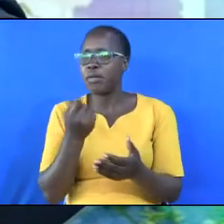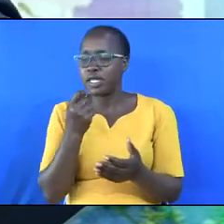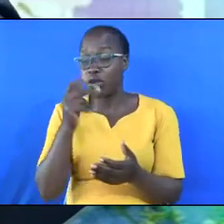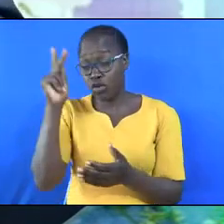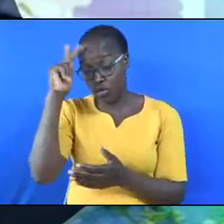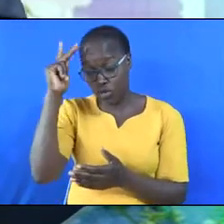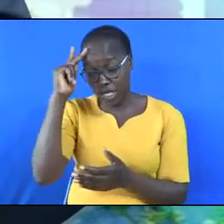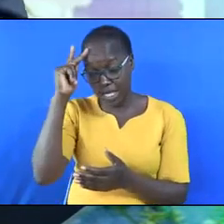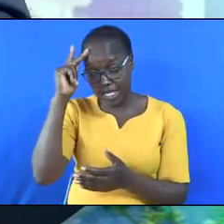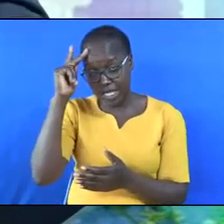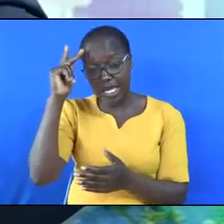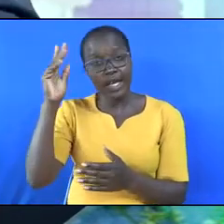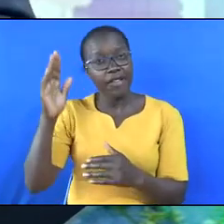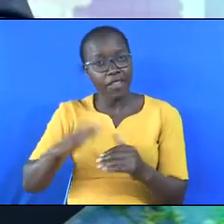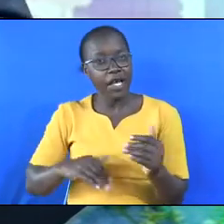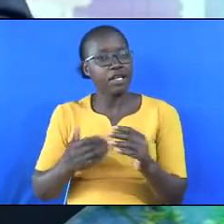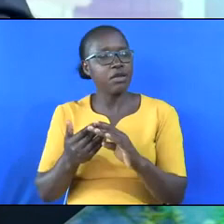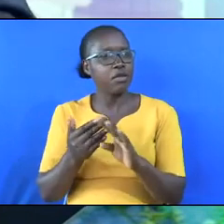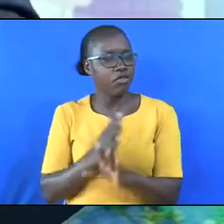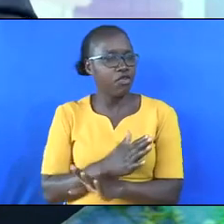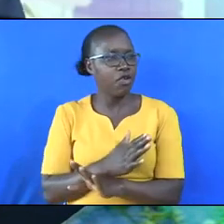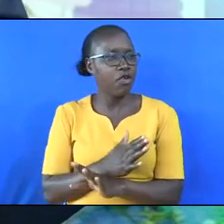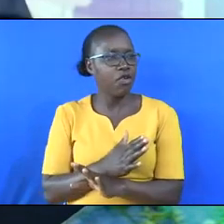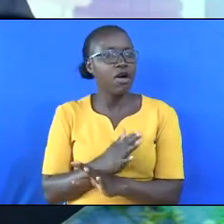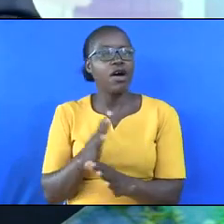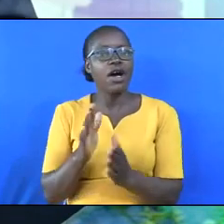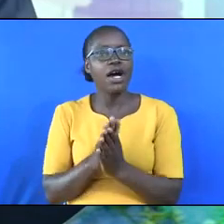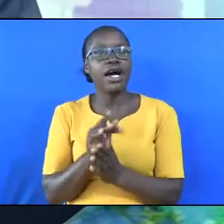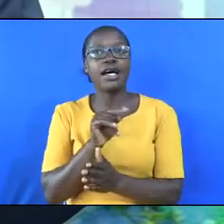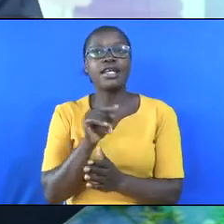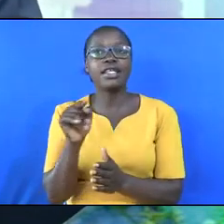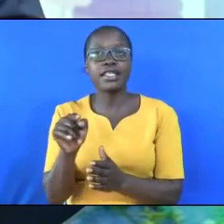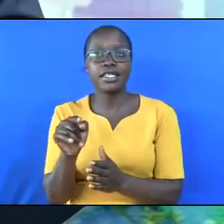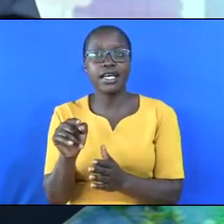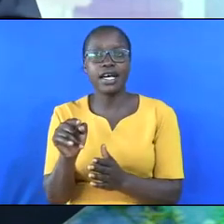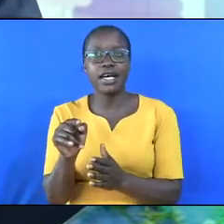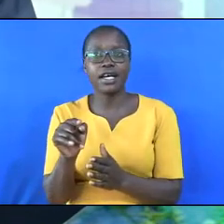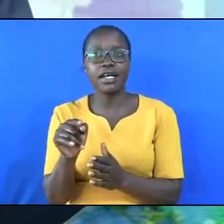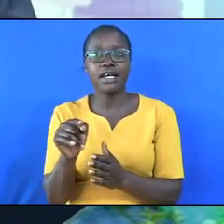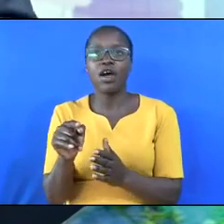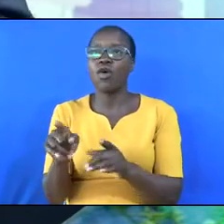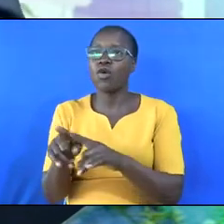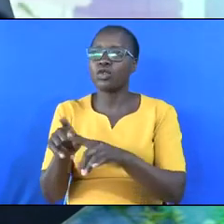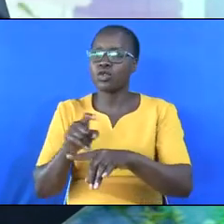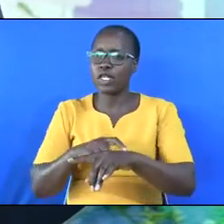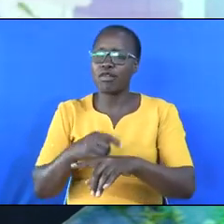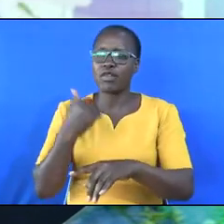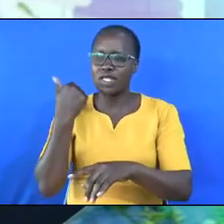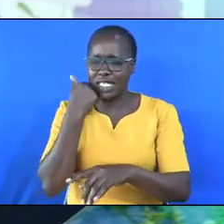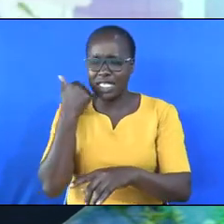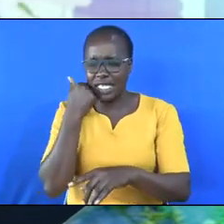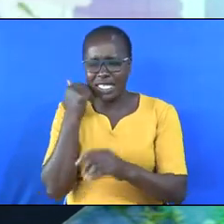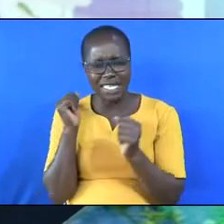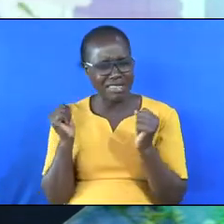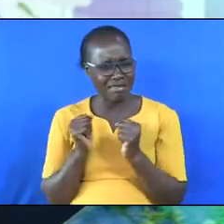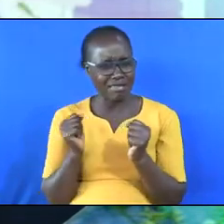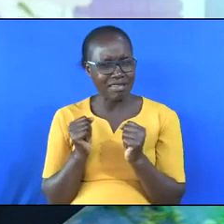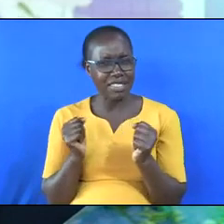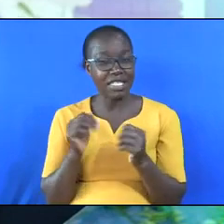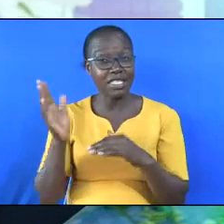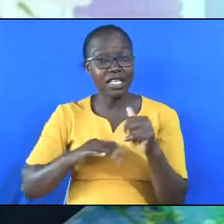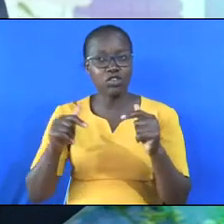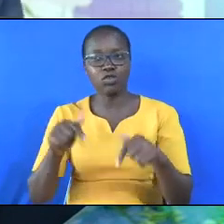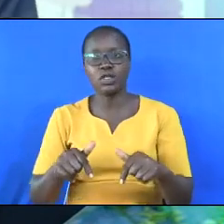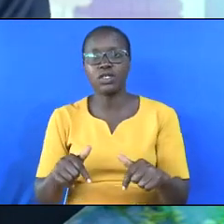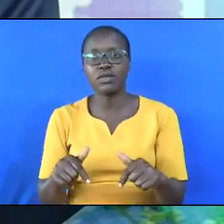knowledge than has ever been before. And yet there's never been a time of sickness and ill health than